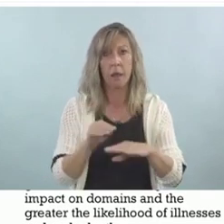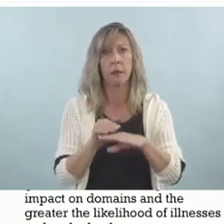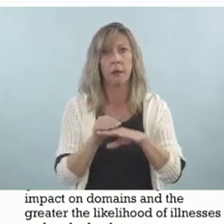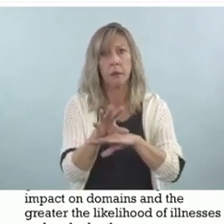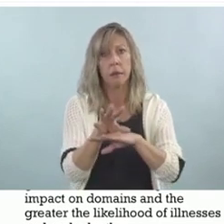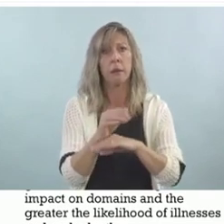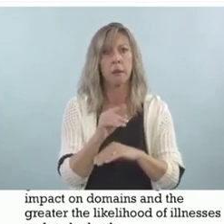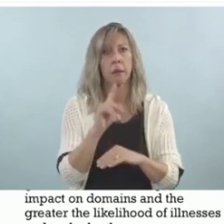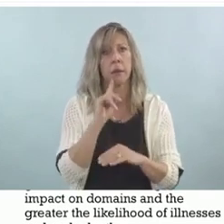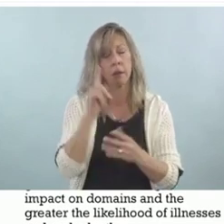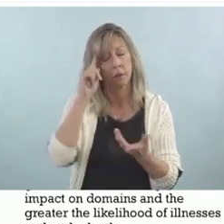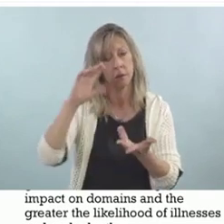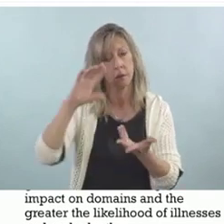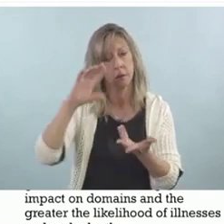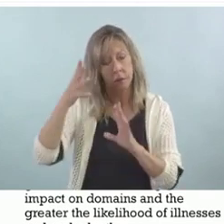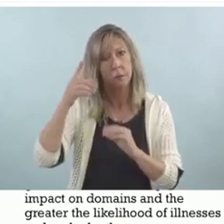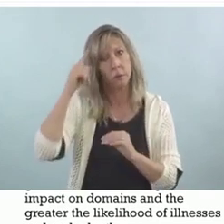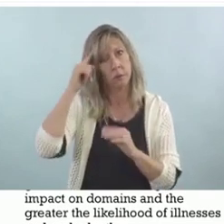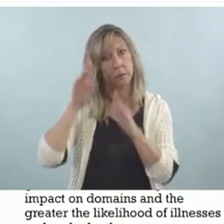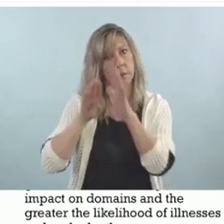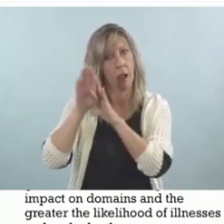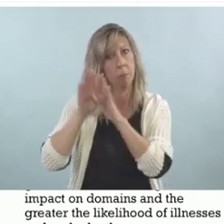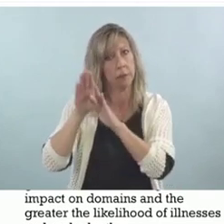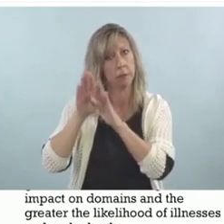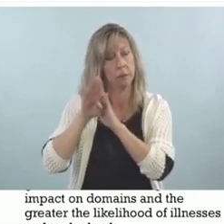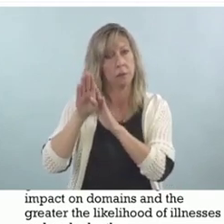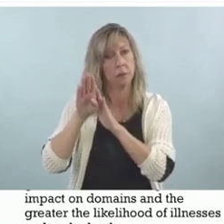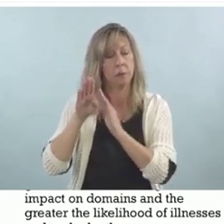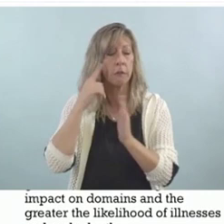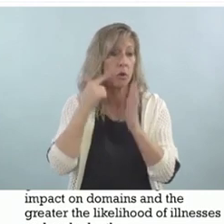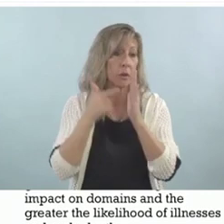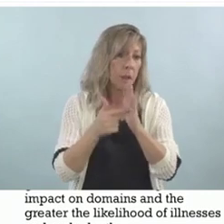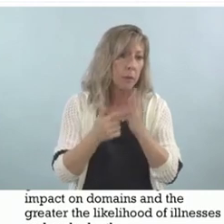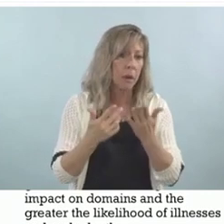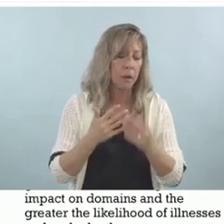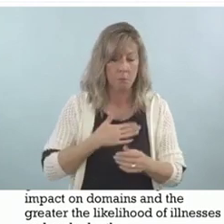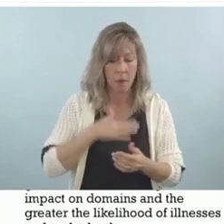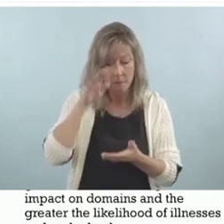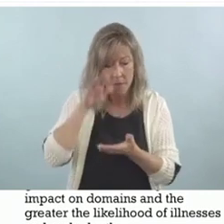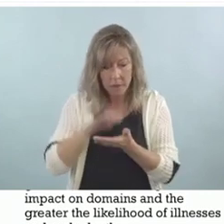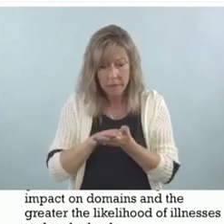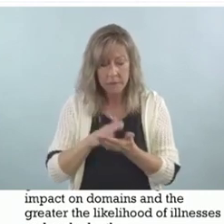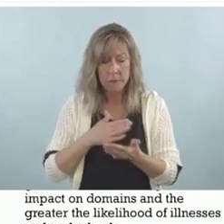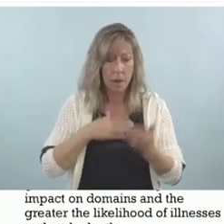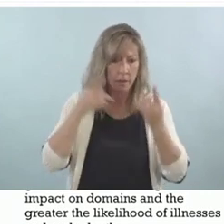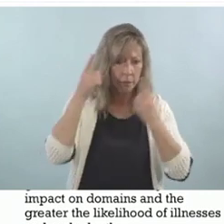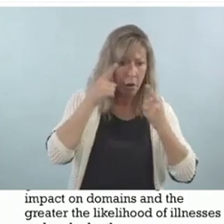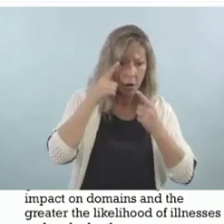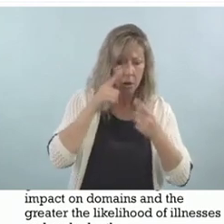beliefs, your thoughts about yourself and other people are negatively impacted.